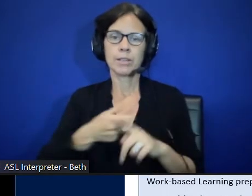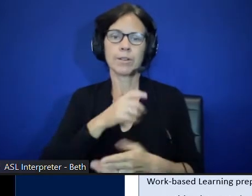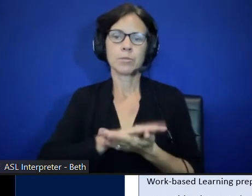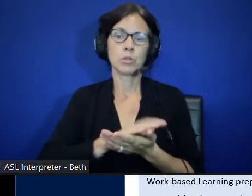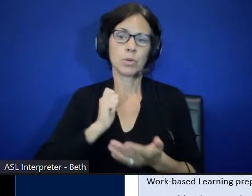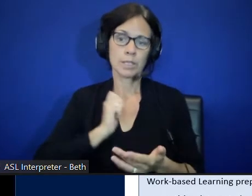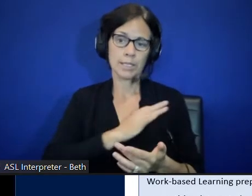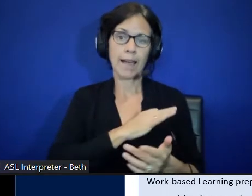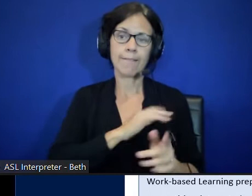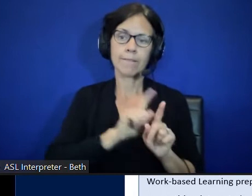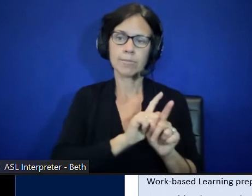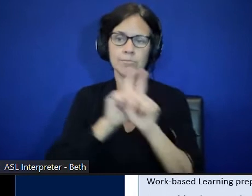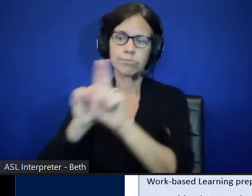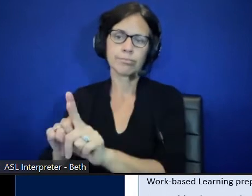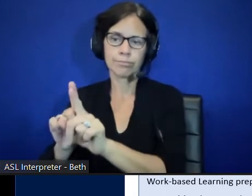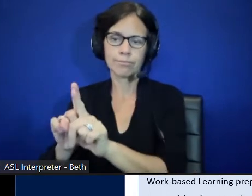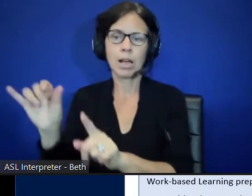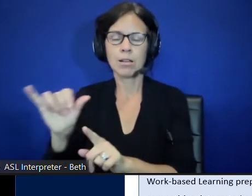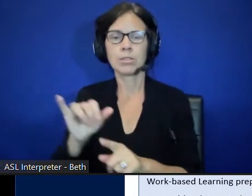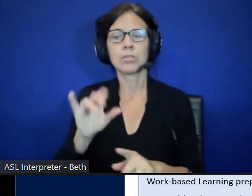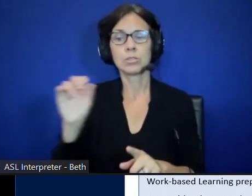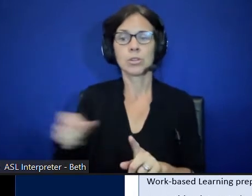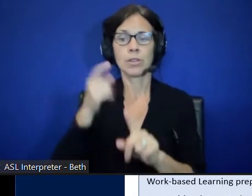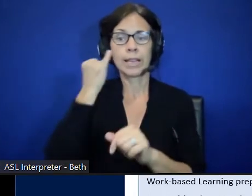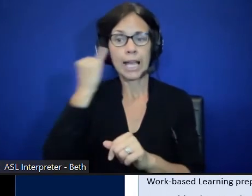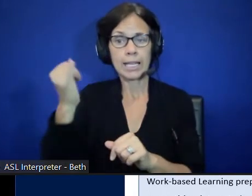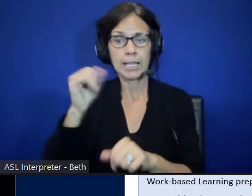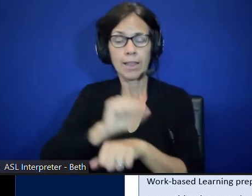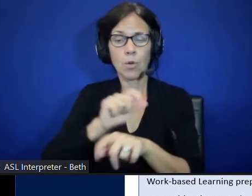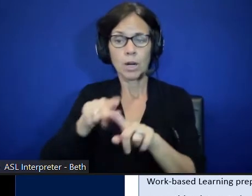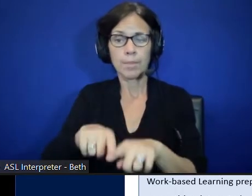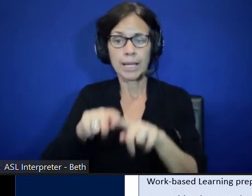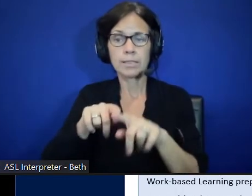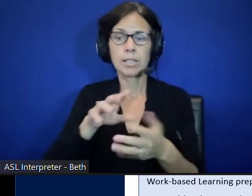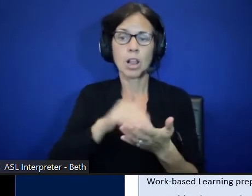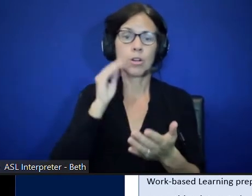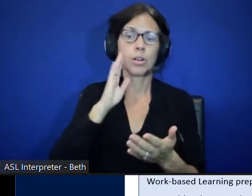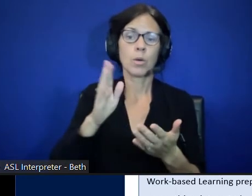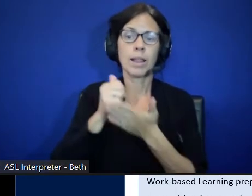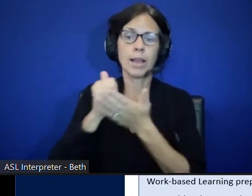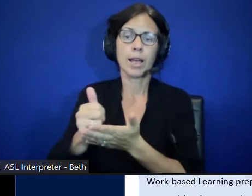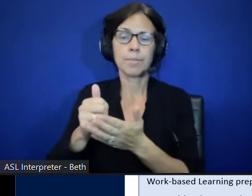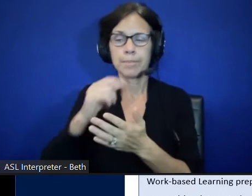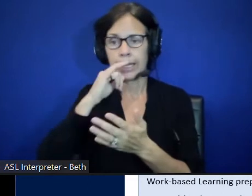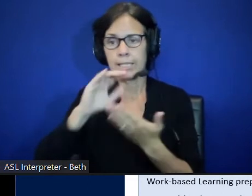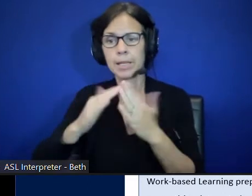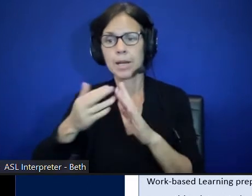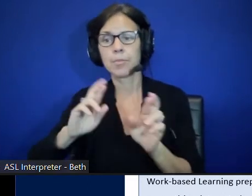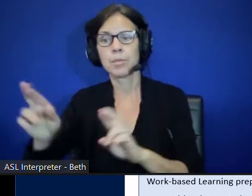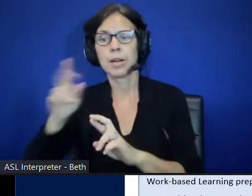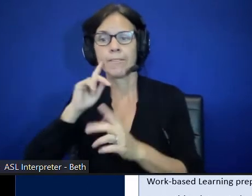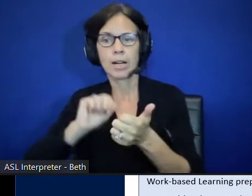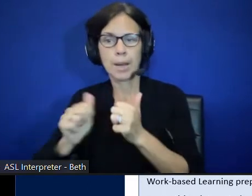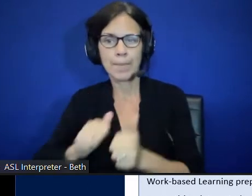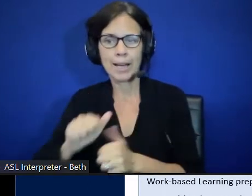that goes with them. So the idea is that work-based learning will prepare those students for competitive integrated employment. And I'm so glad that I